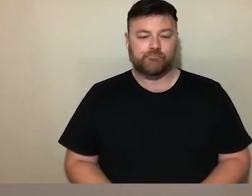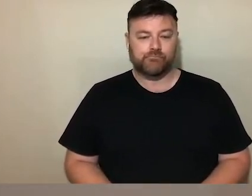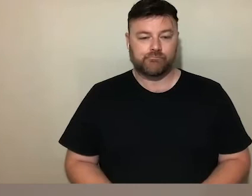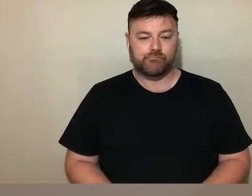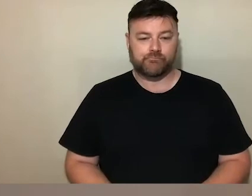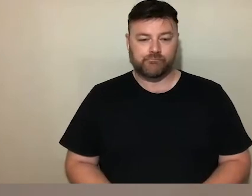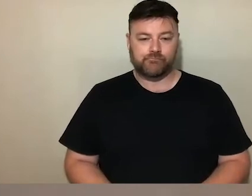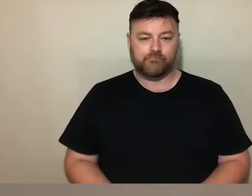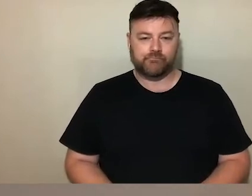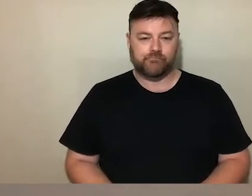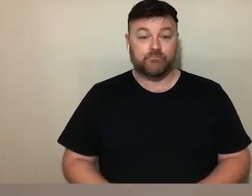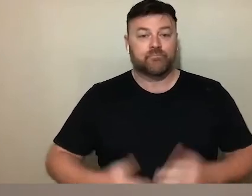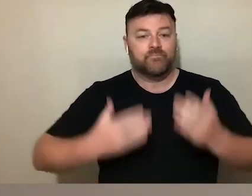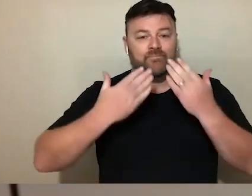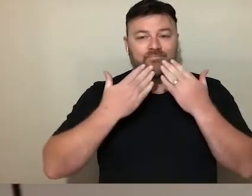Thank you, Nastasja.